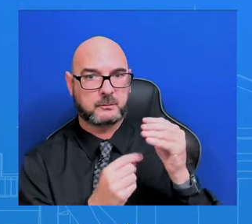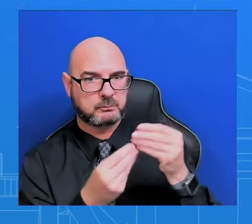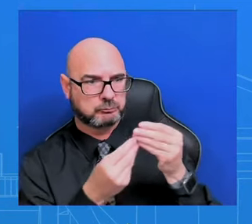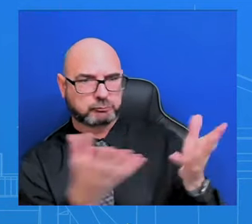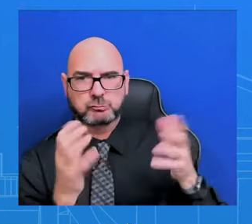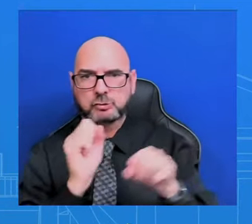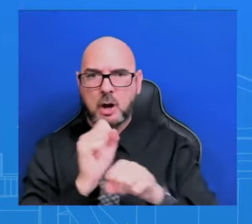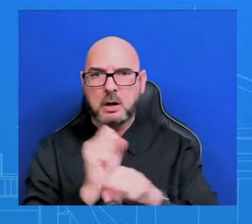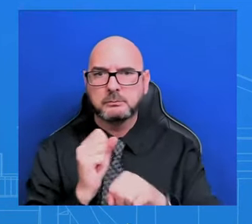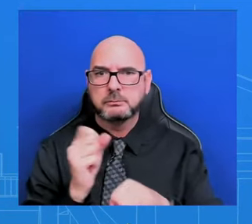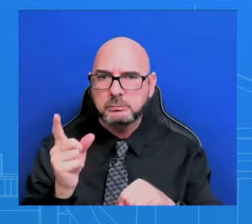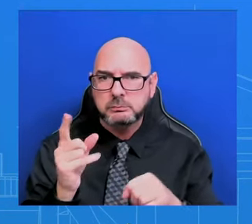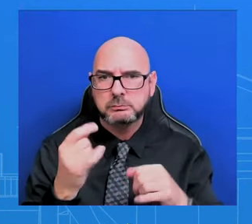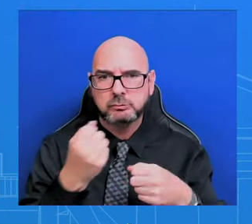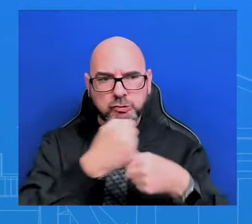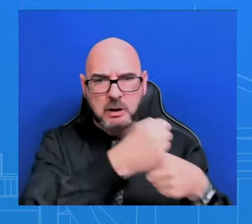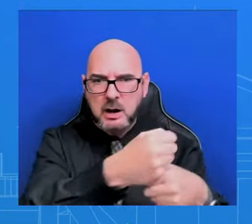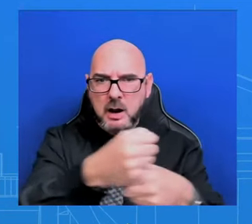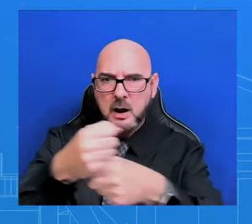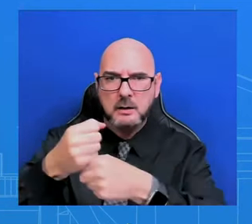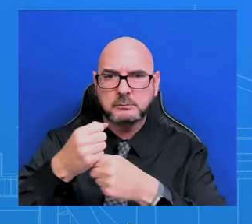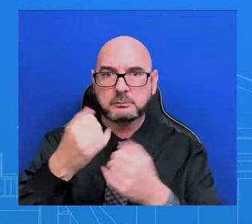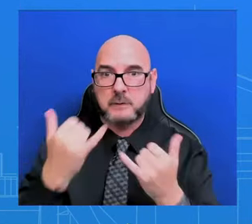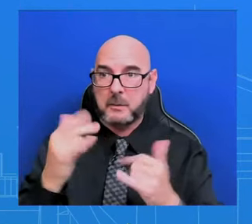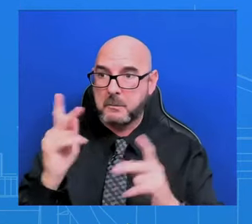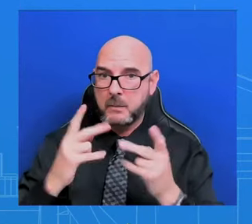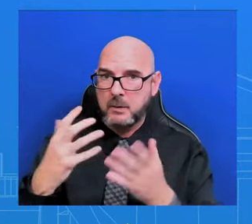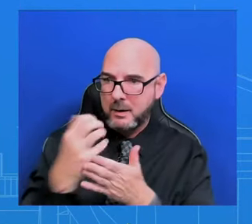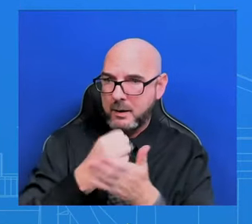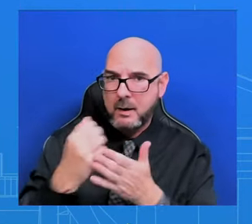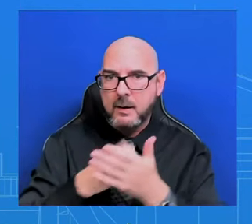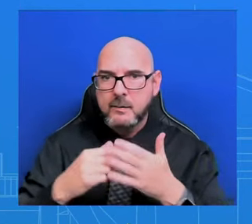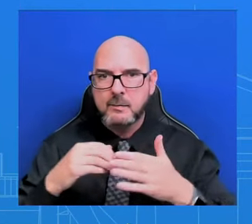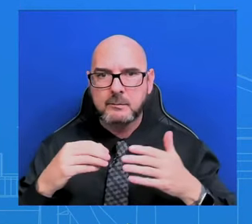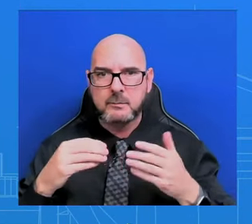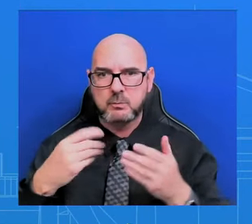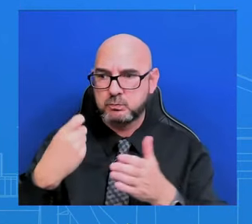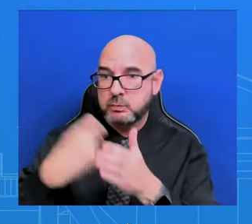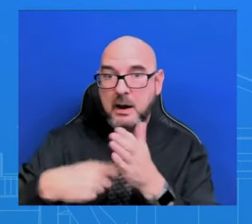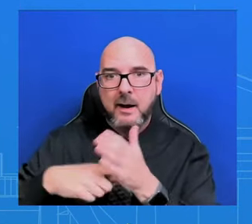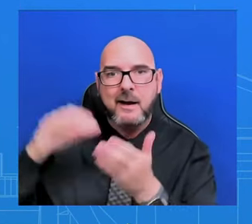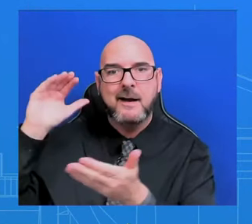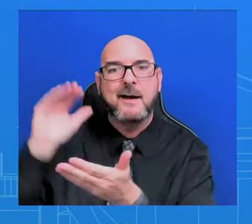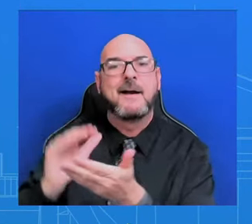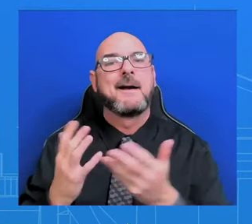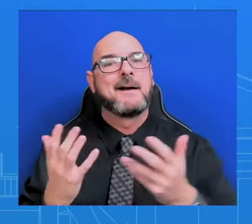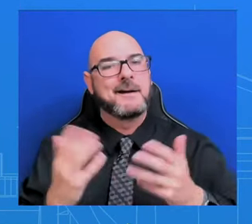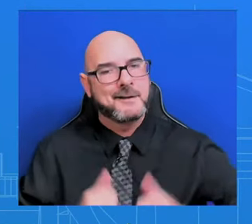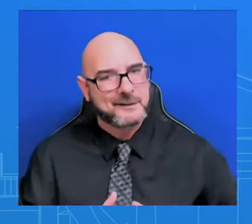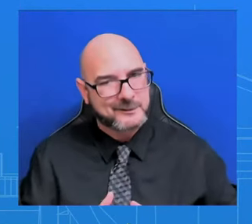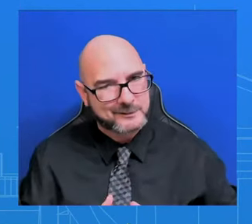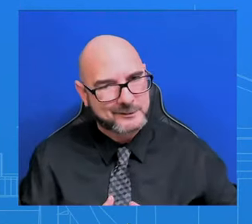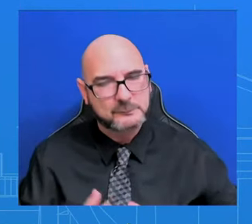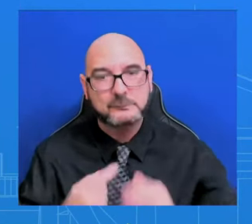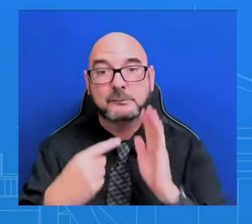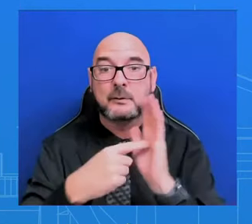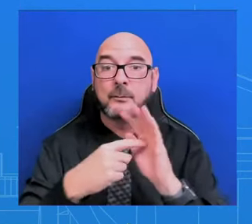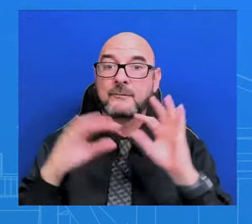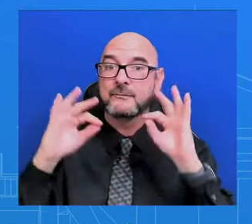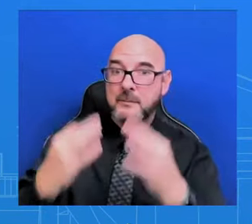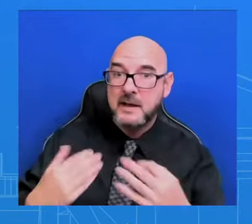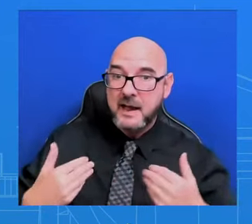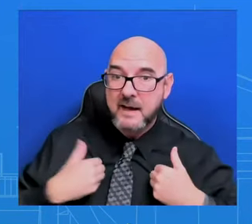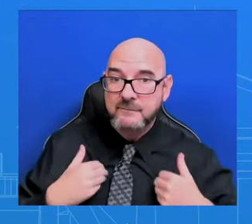and inflation is falling. And we've continued lowering costs for families from healthcare and prescription drugs to utility bills.